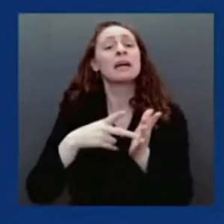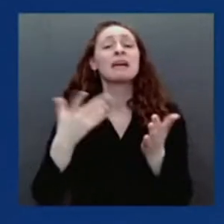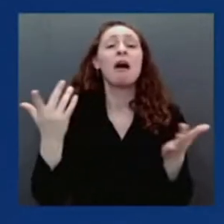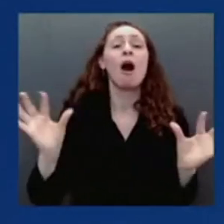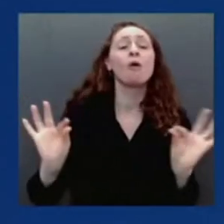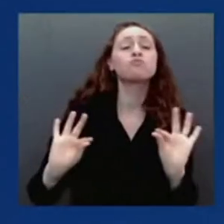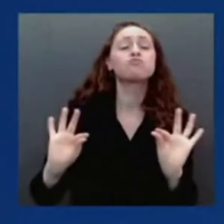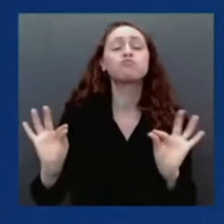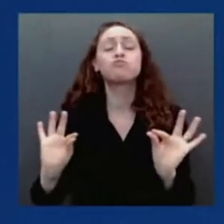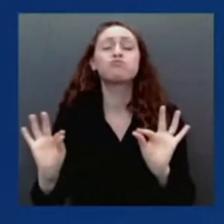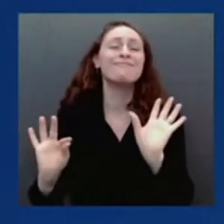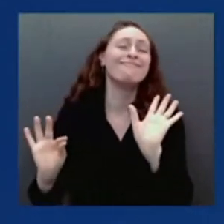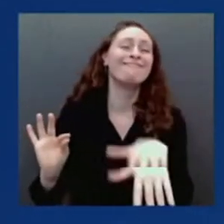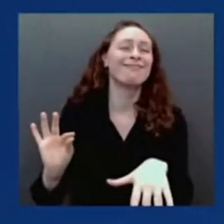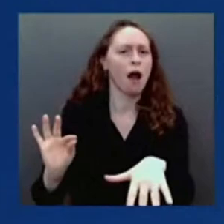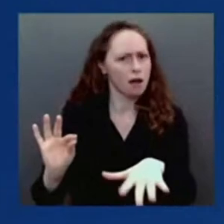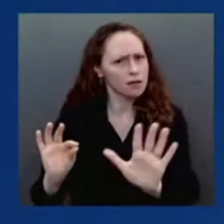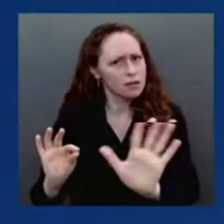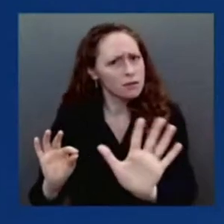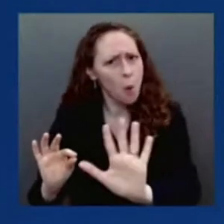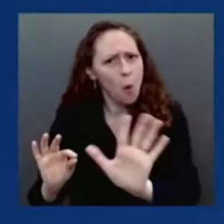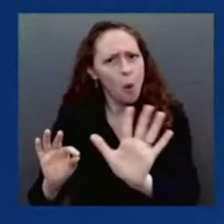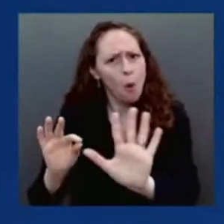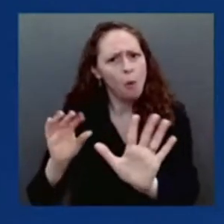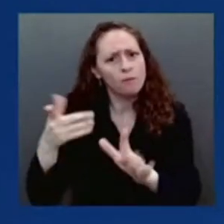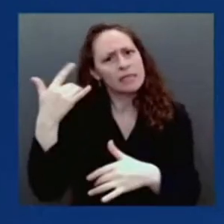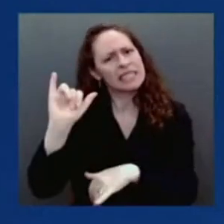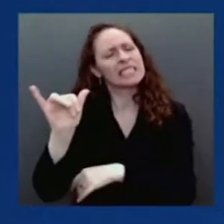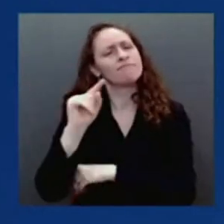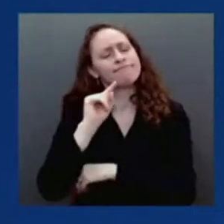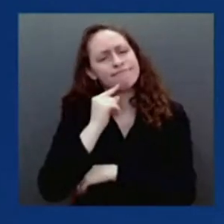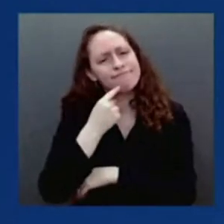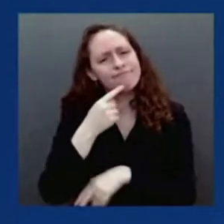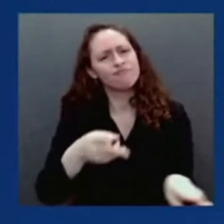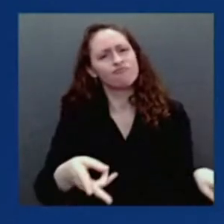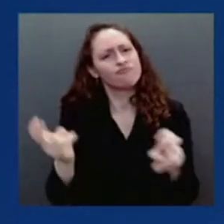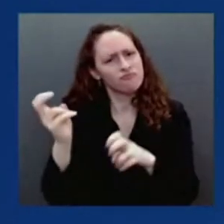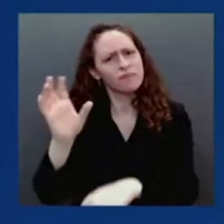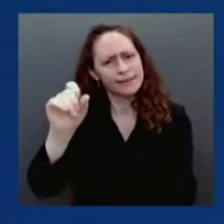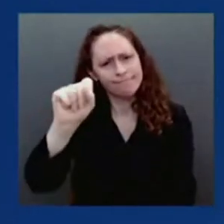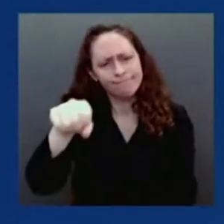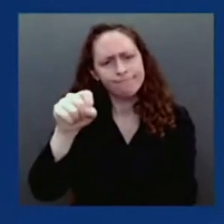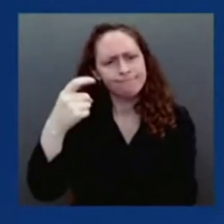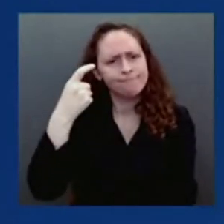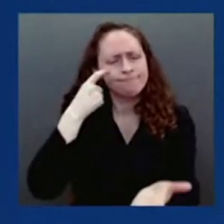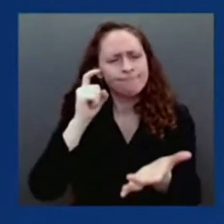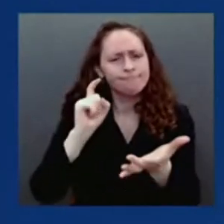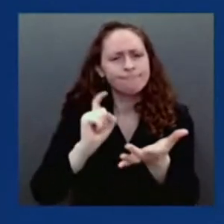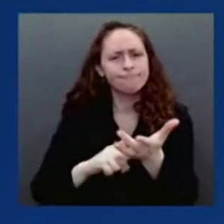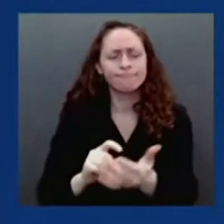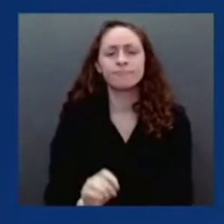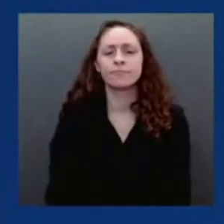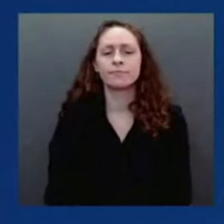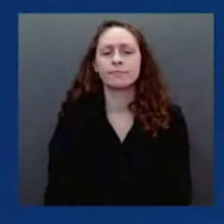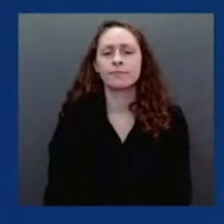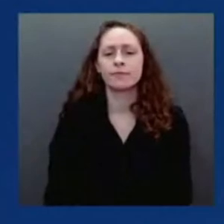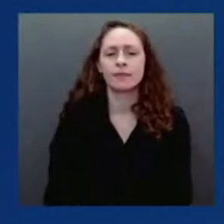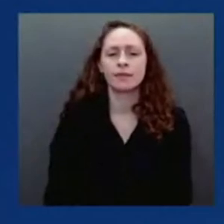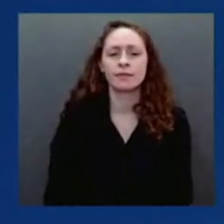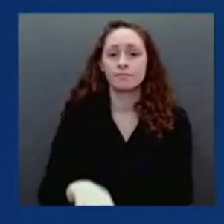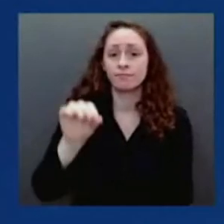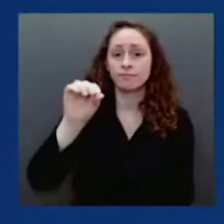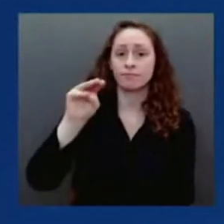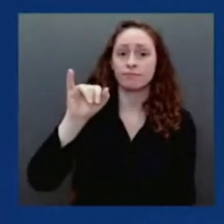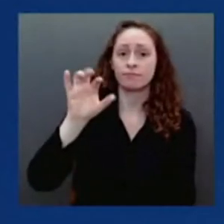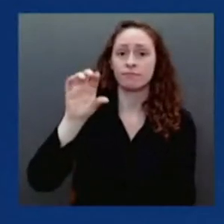2,200 a day, as a result of the extremely transmissible Omicron variant. Please remember the importance of our